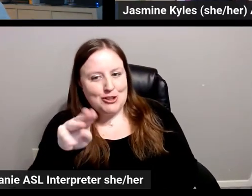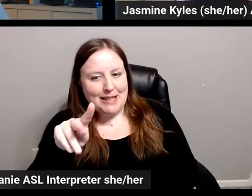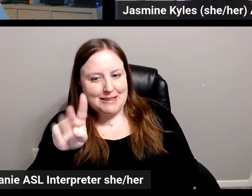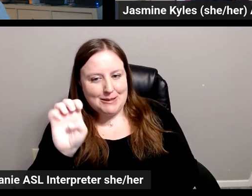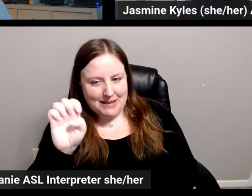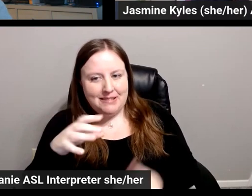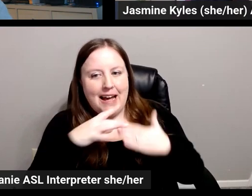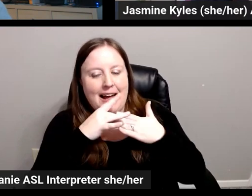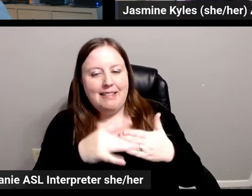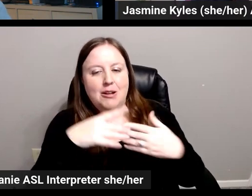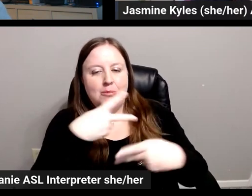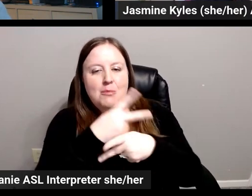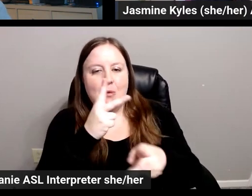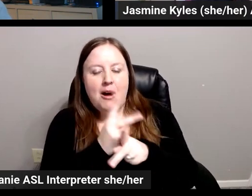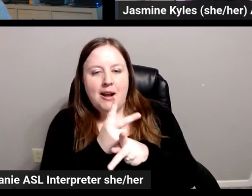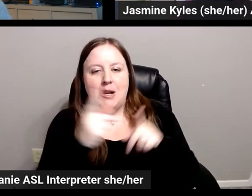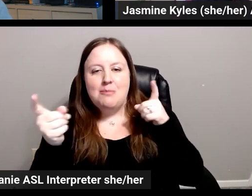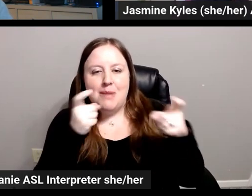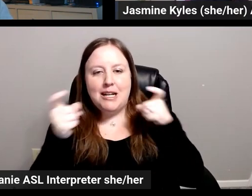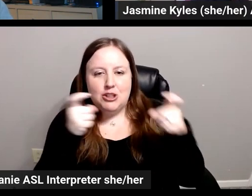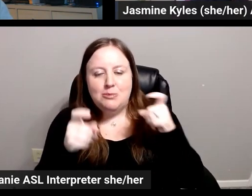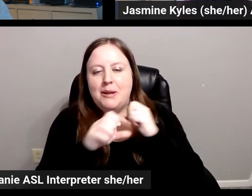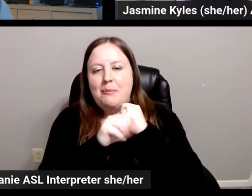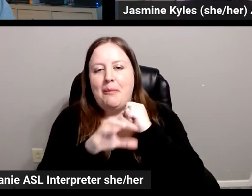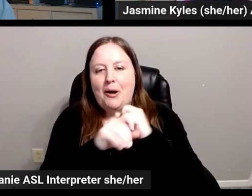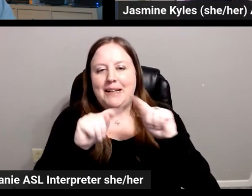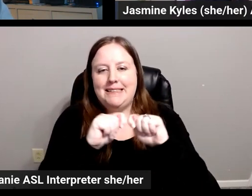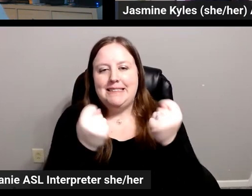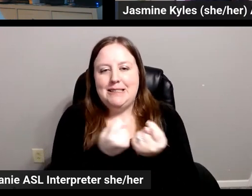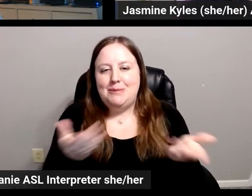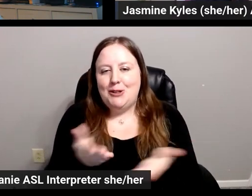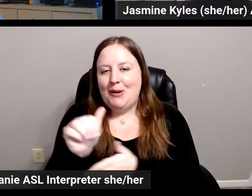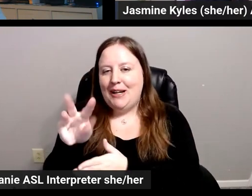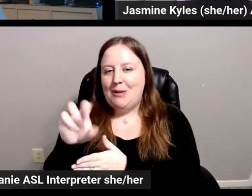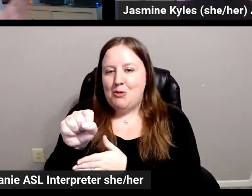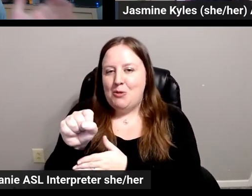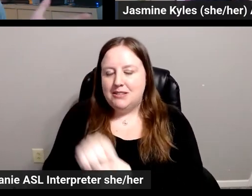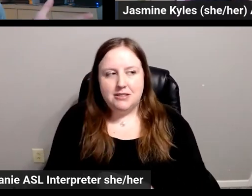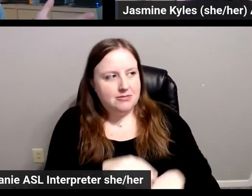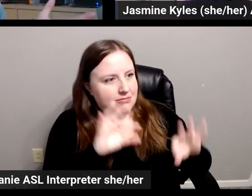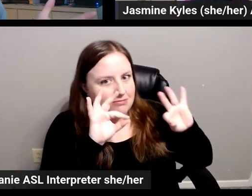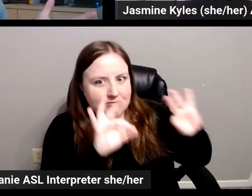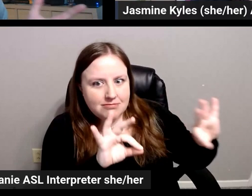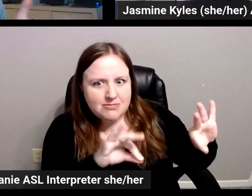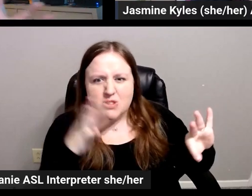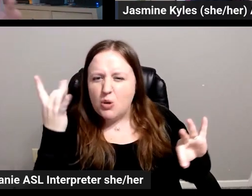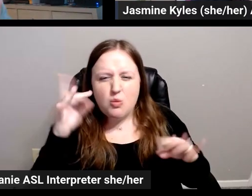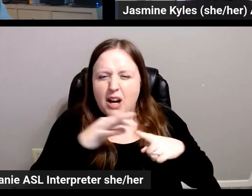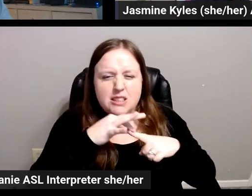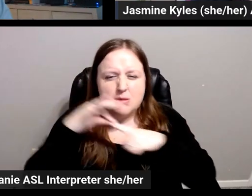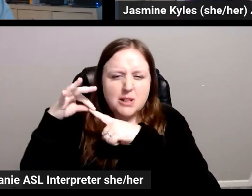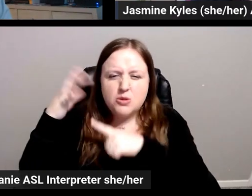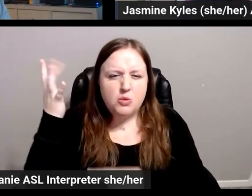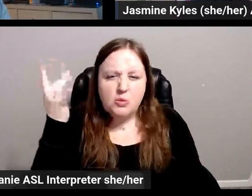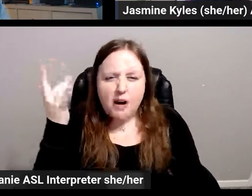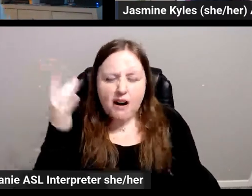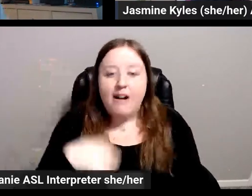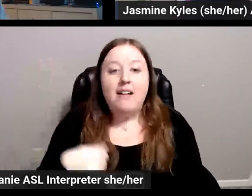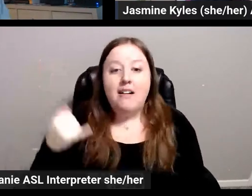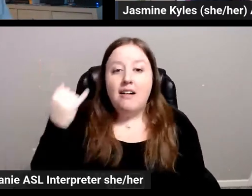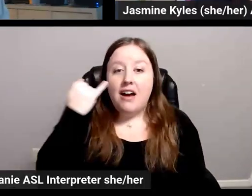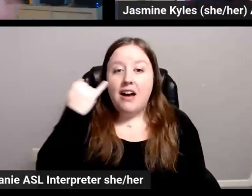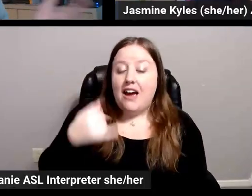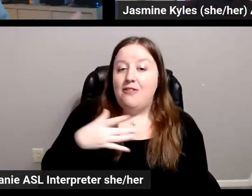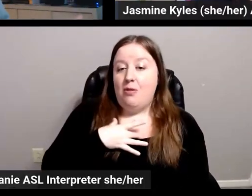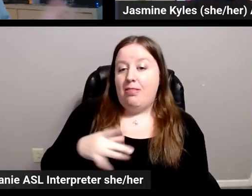lead a product management and marketing team here at AWS. Awesome. So why is it special? Well, if you're a fan of Formula